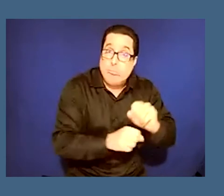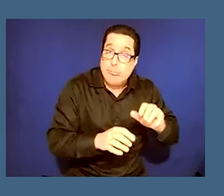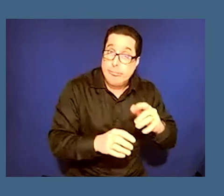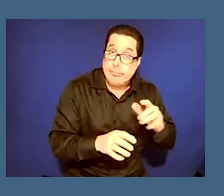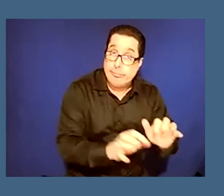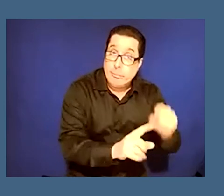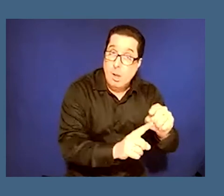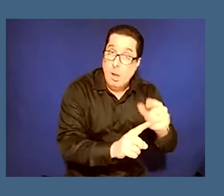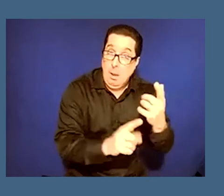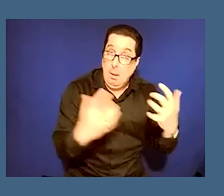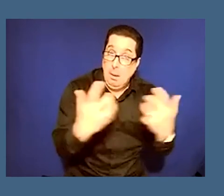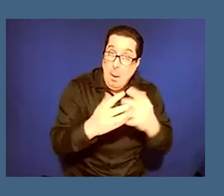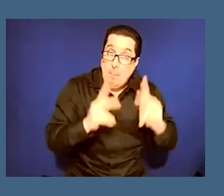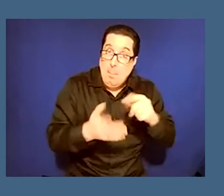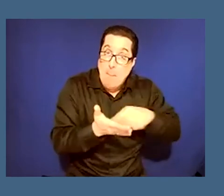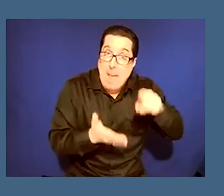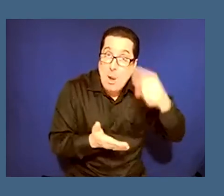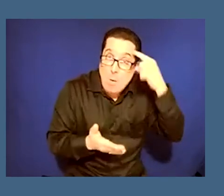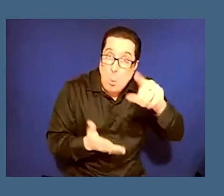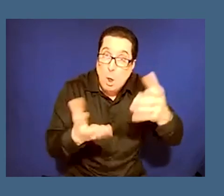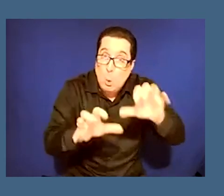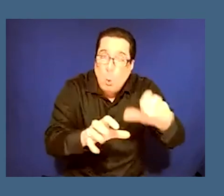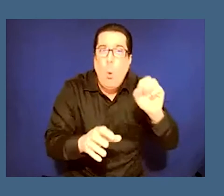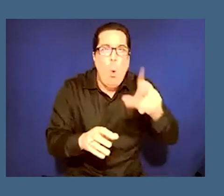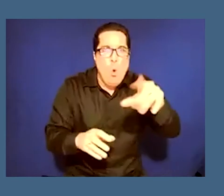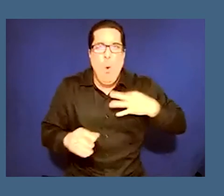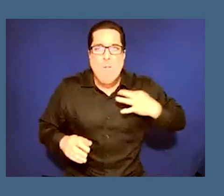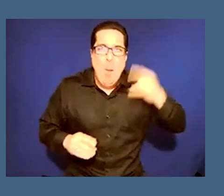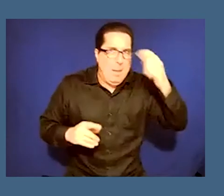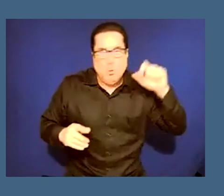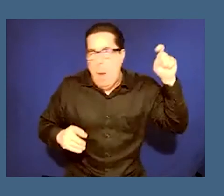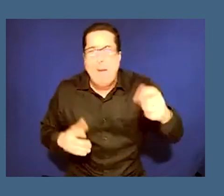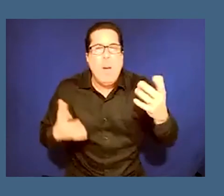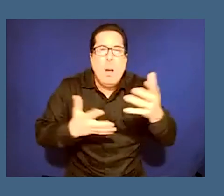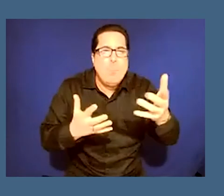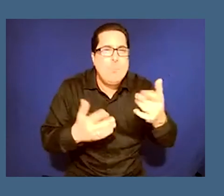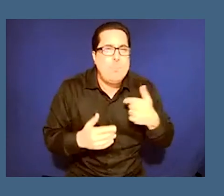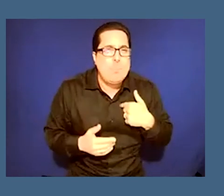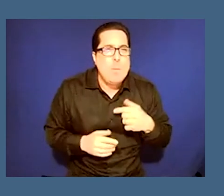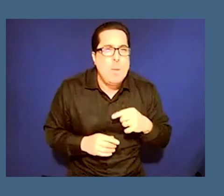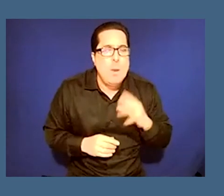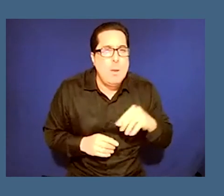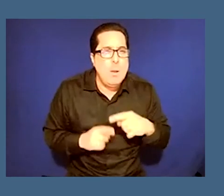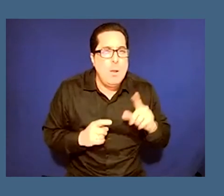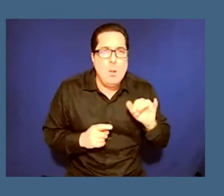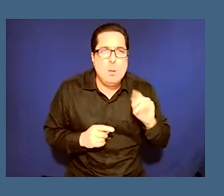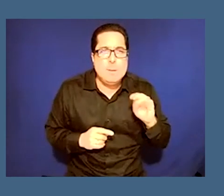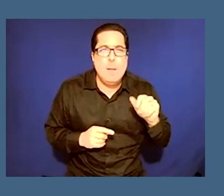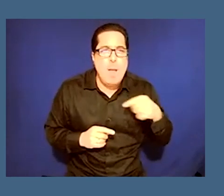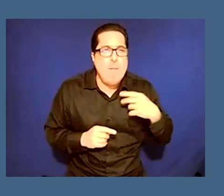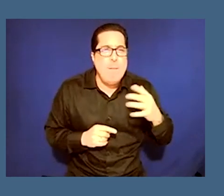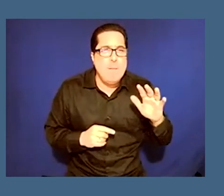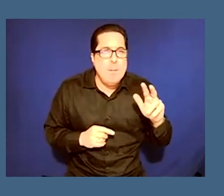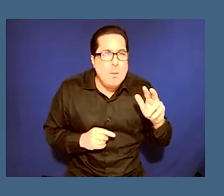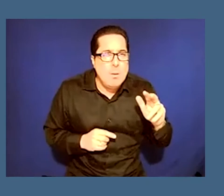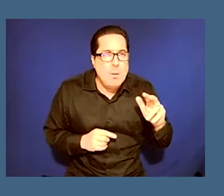pay you pay for what you do yeah well first of all i have a museum in ghana it's currently about 53 acres and still